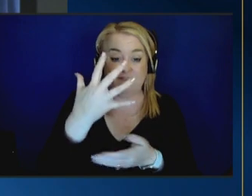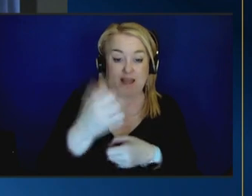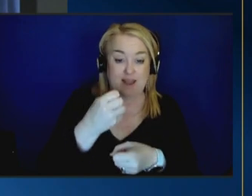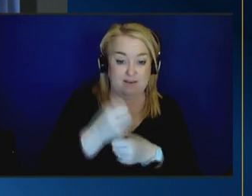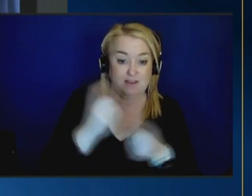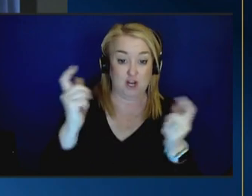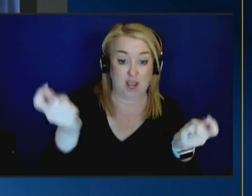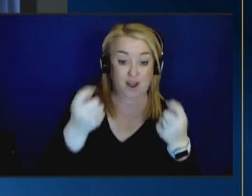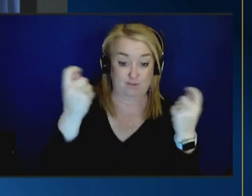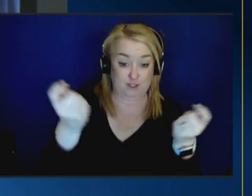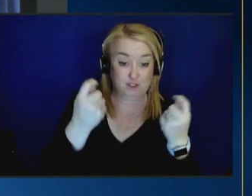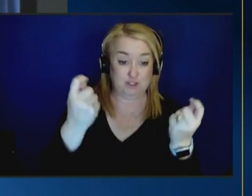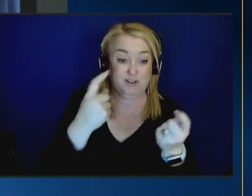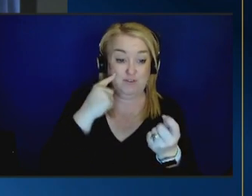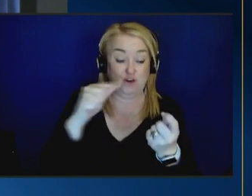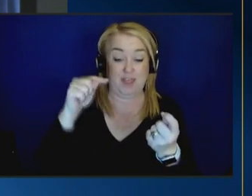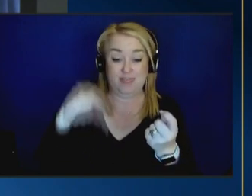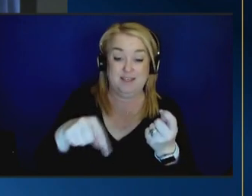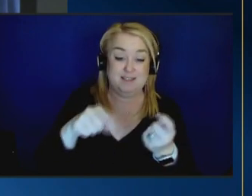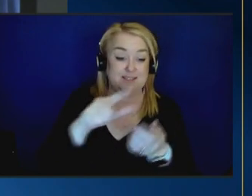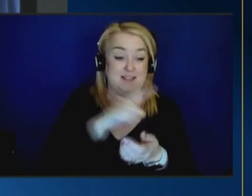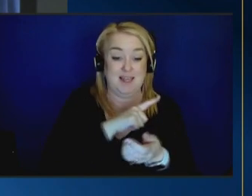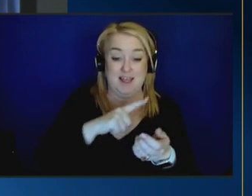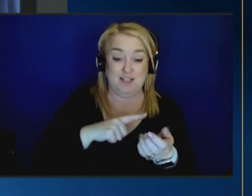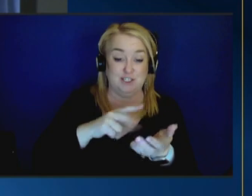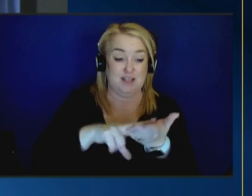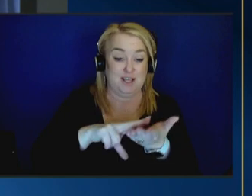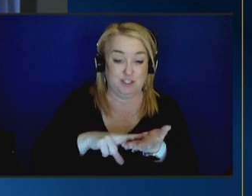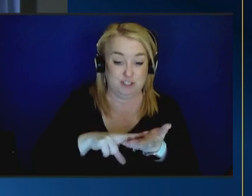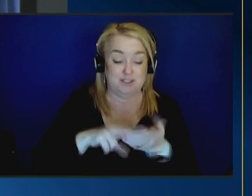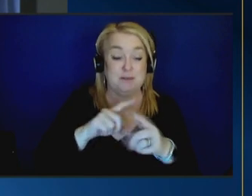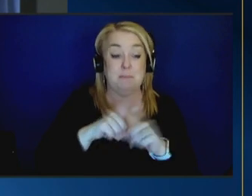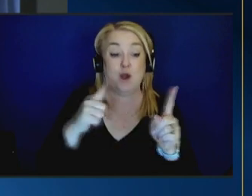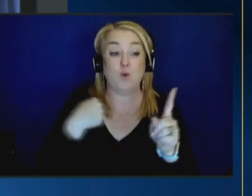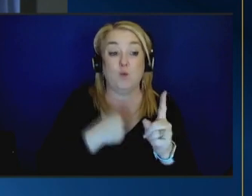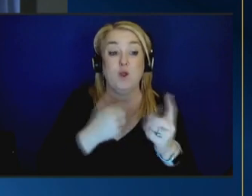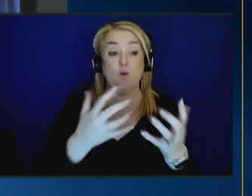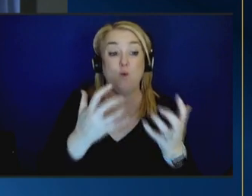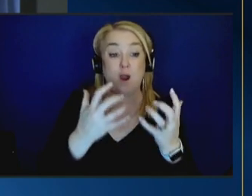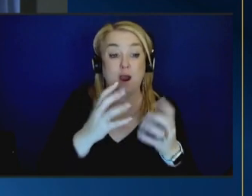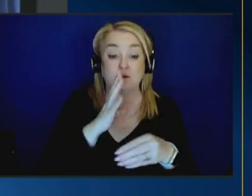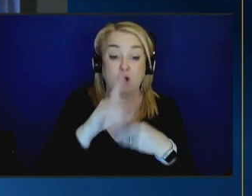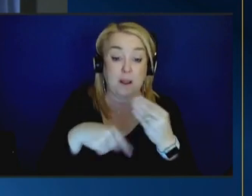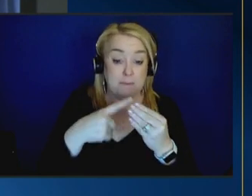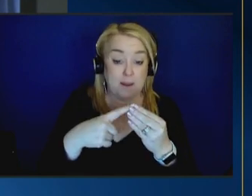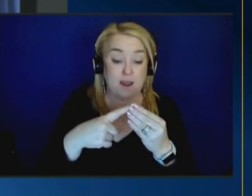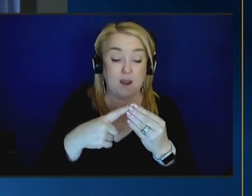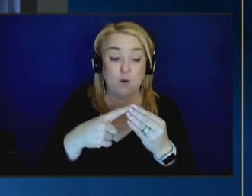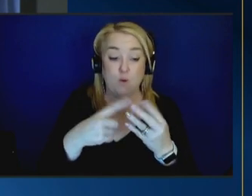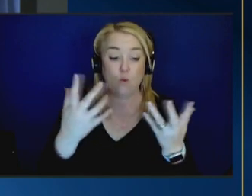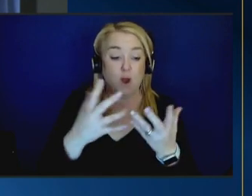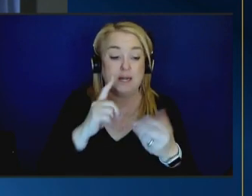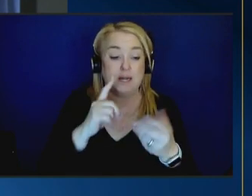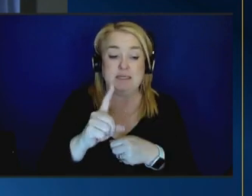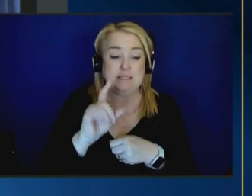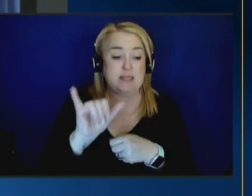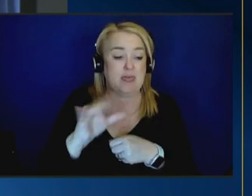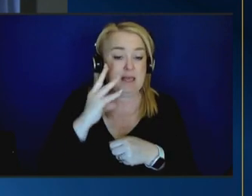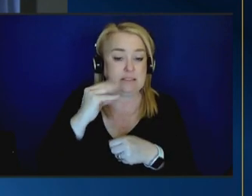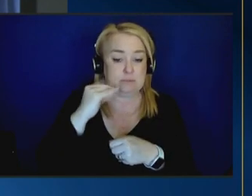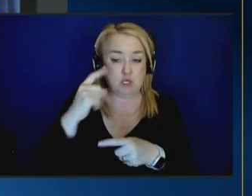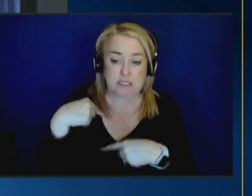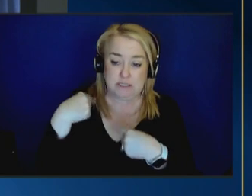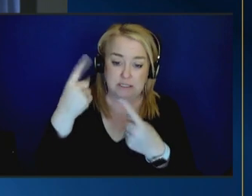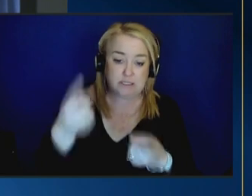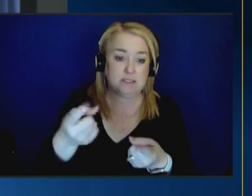of this landmark piece of legislation but we also want to talk about what has the experience been like up to now what